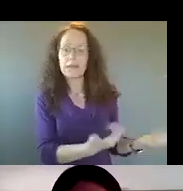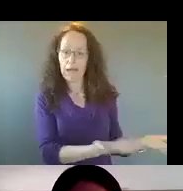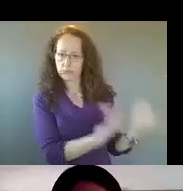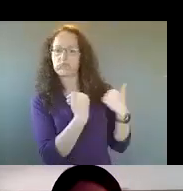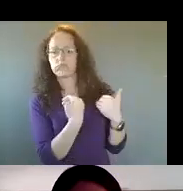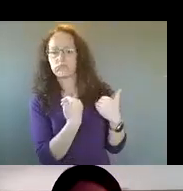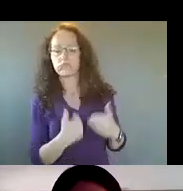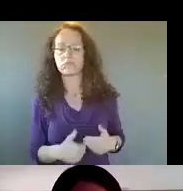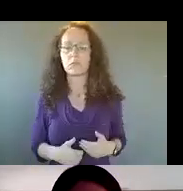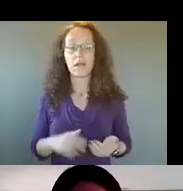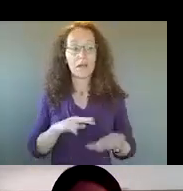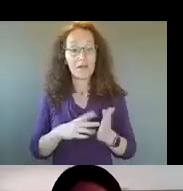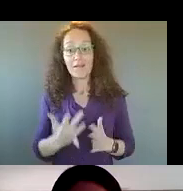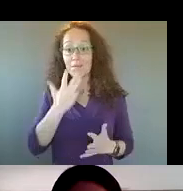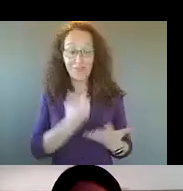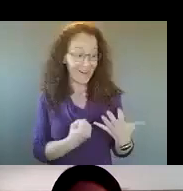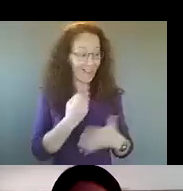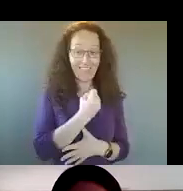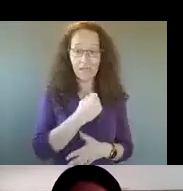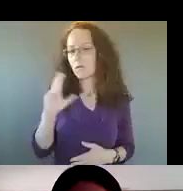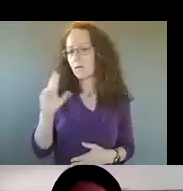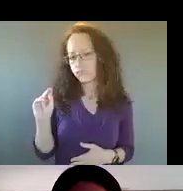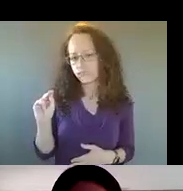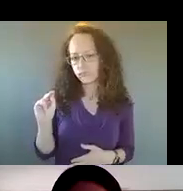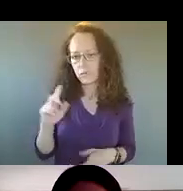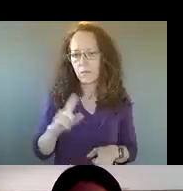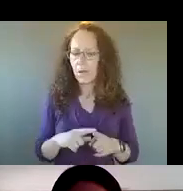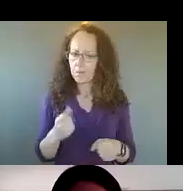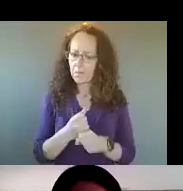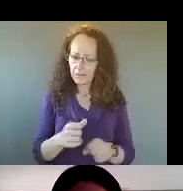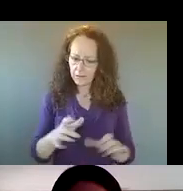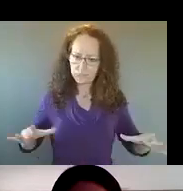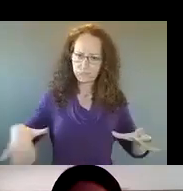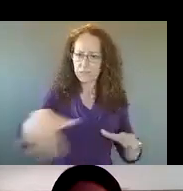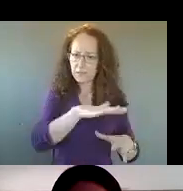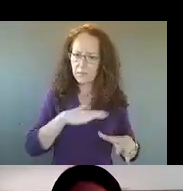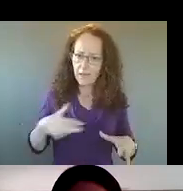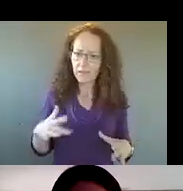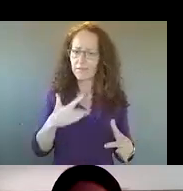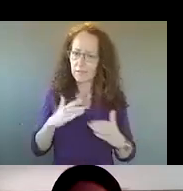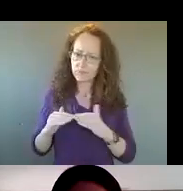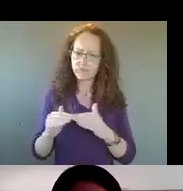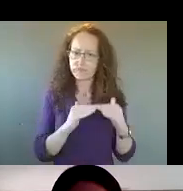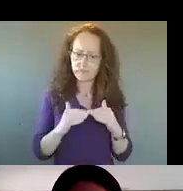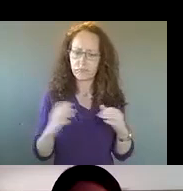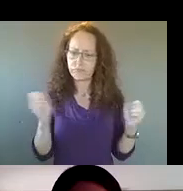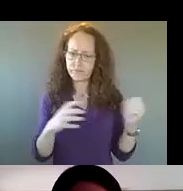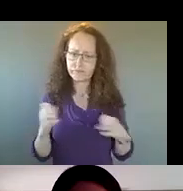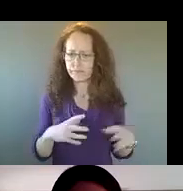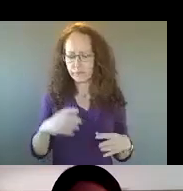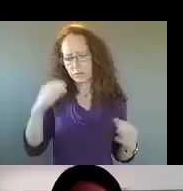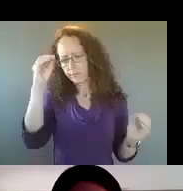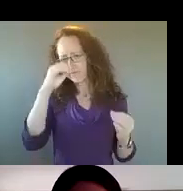give preference to anyone. We just really want to make sure that we are creating space, um, for everyone to be in this conversation. Um,